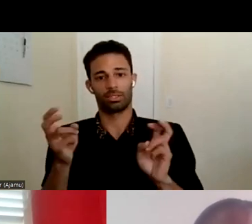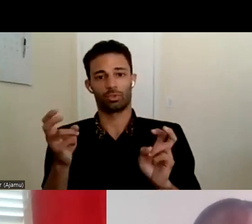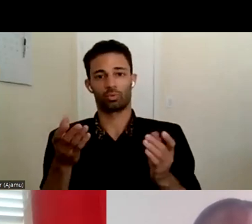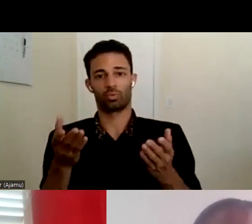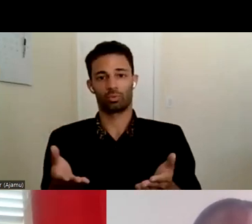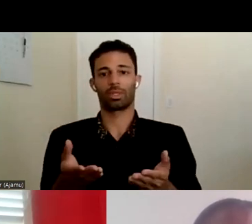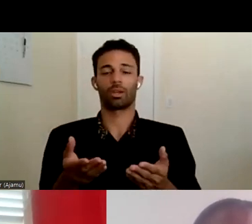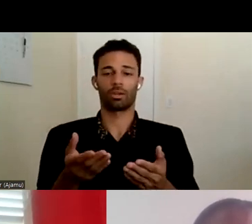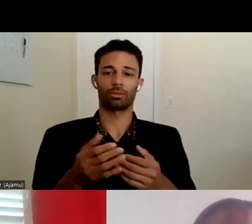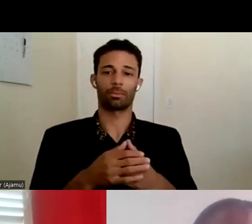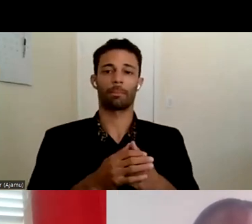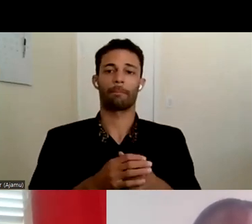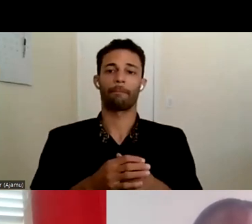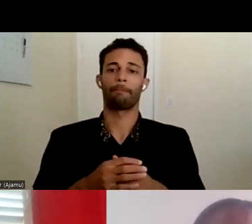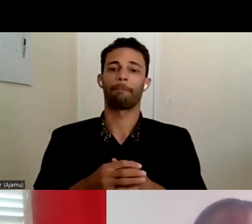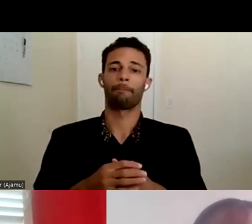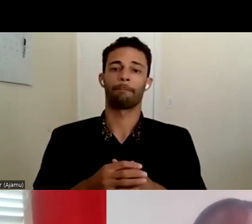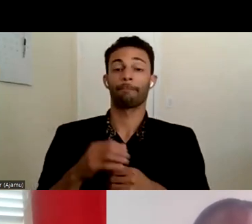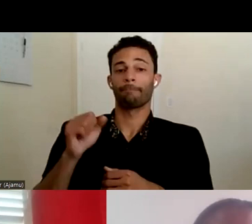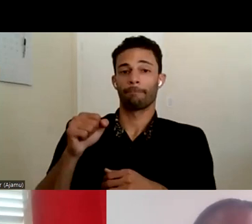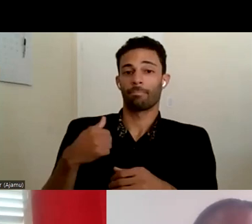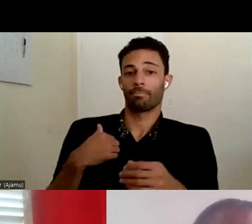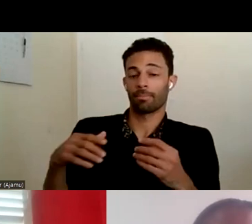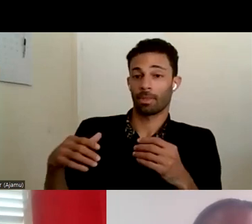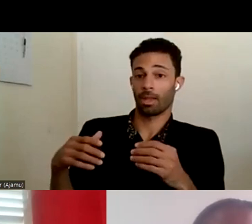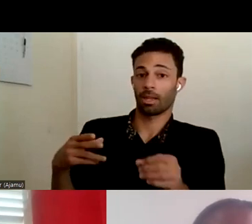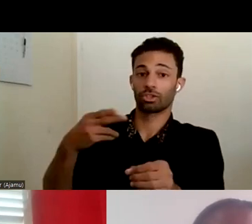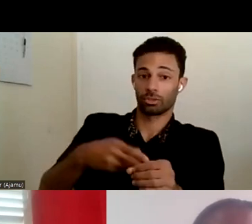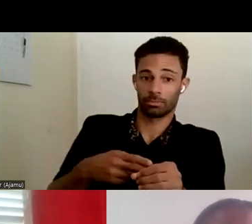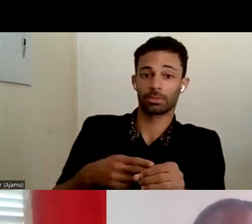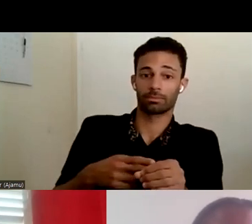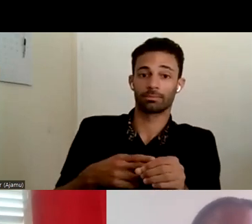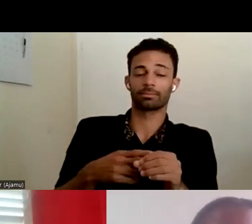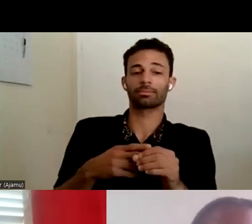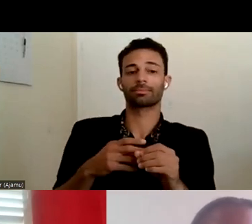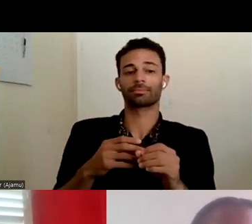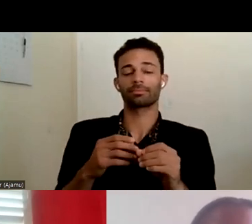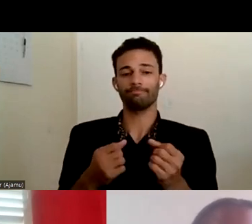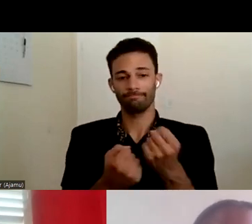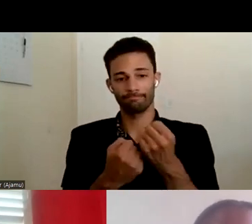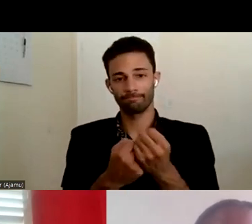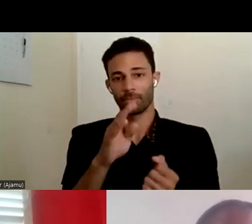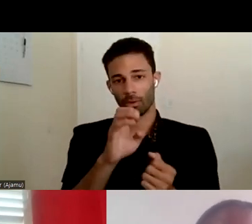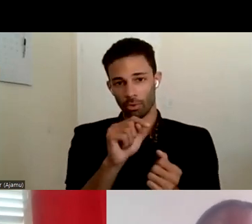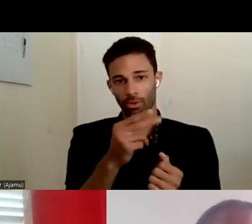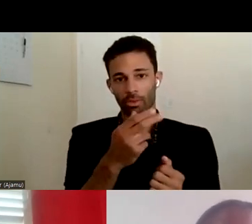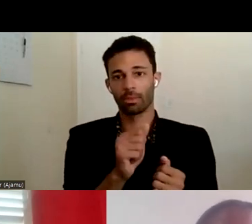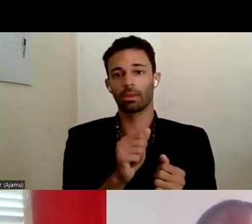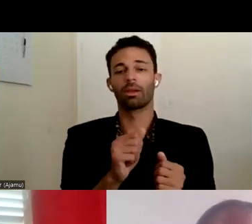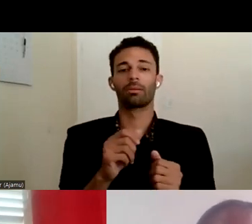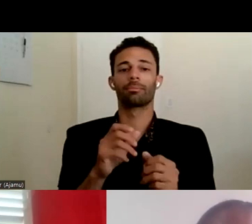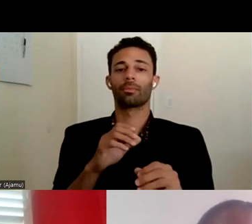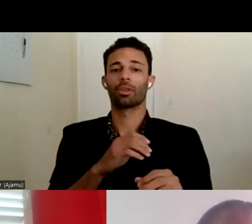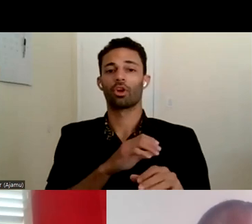Yeah, I think I'll jump in and really echo Bertha's comment about the grief and